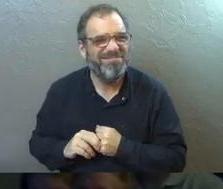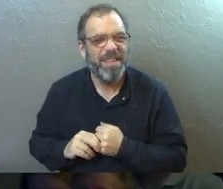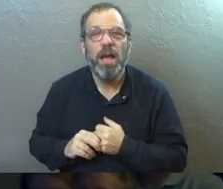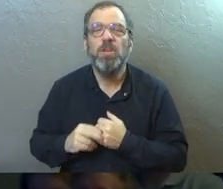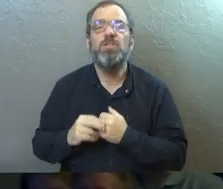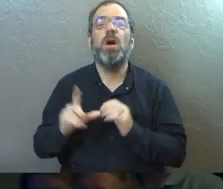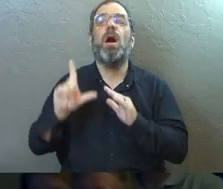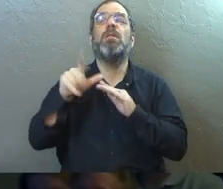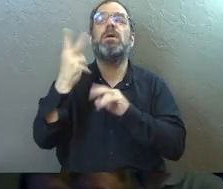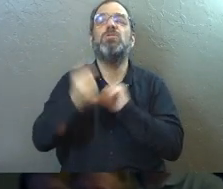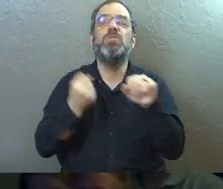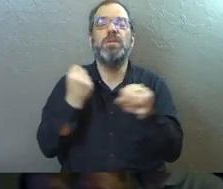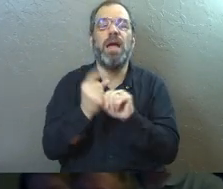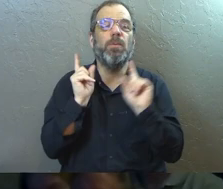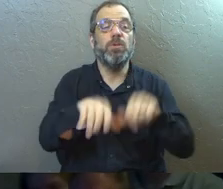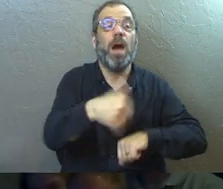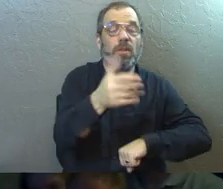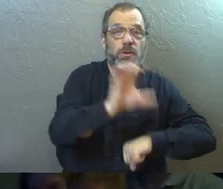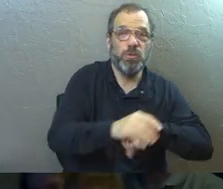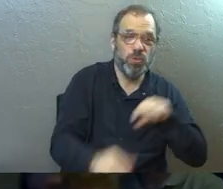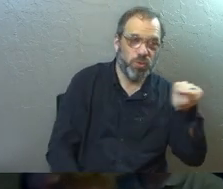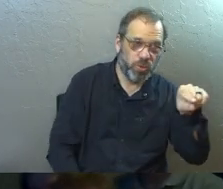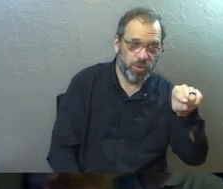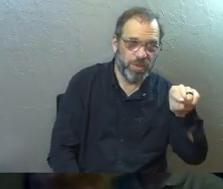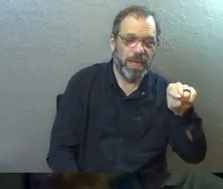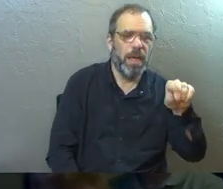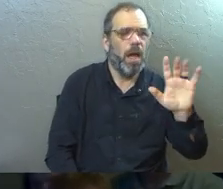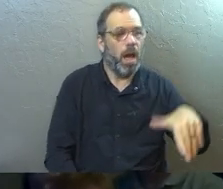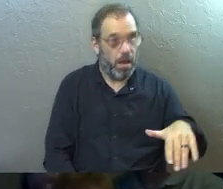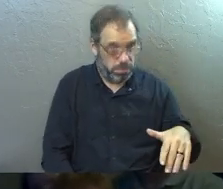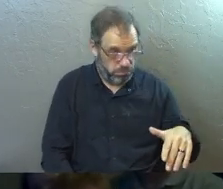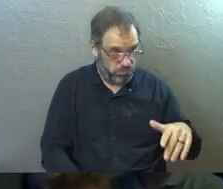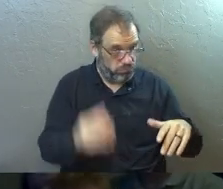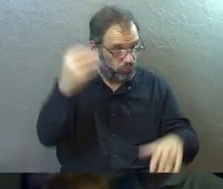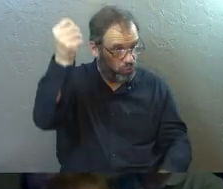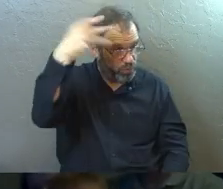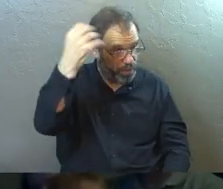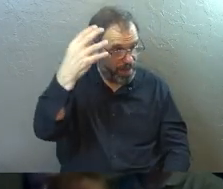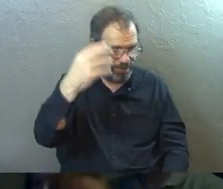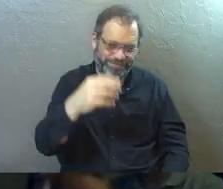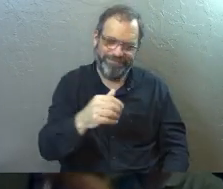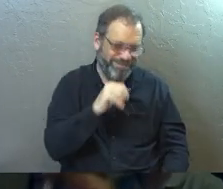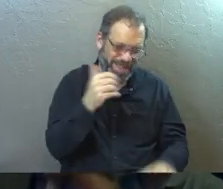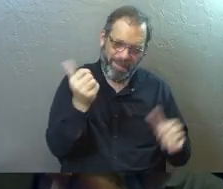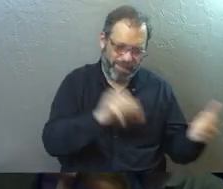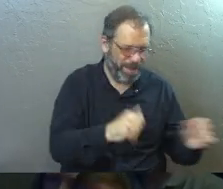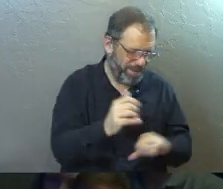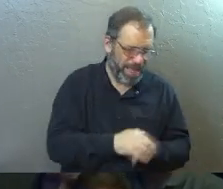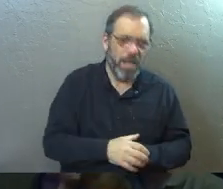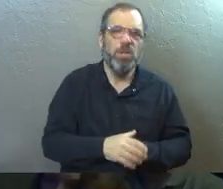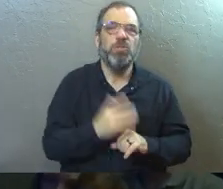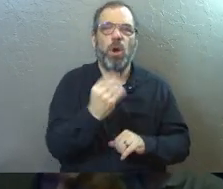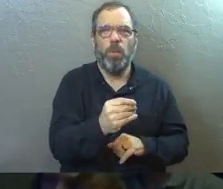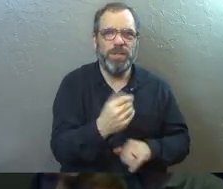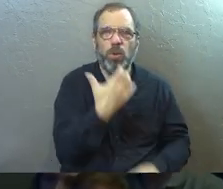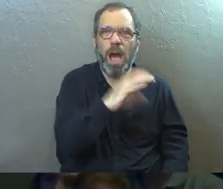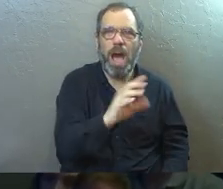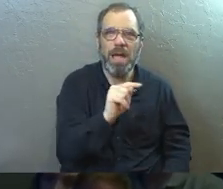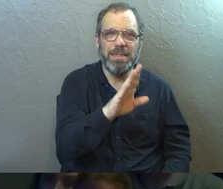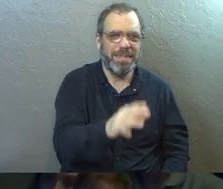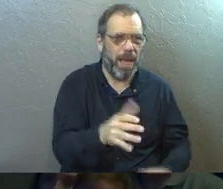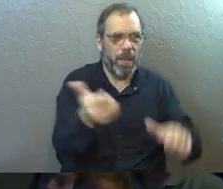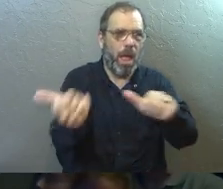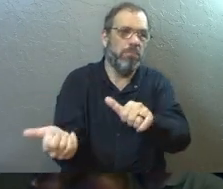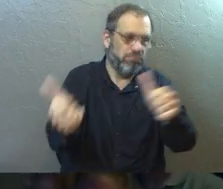So about two years later, I went to another church, and they said, hey, if you've been sprinkled, you haven't really been baptized. And so they took me to a hot tub and